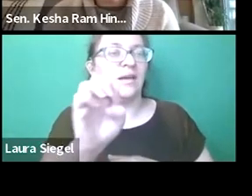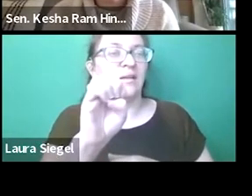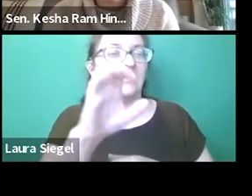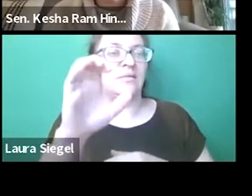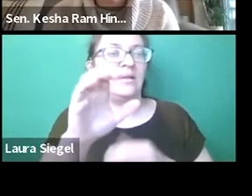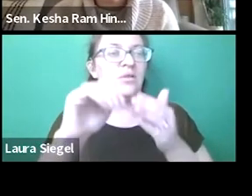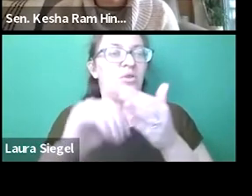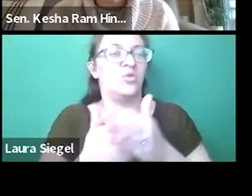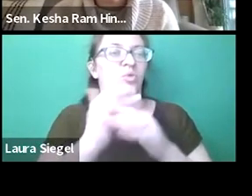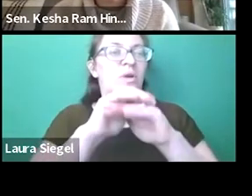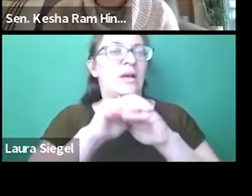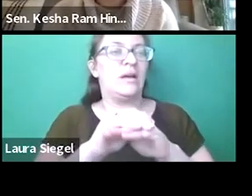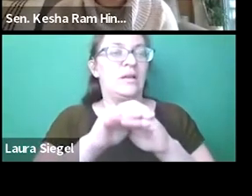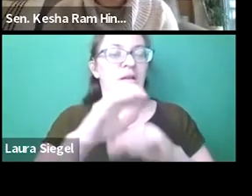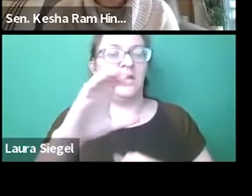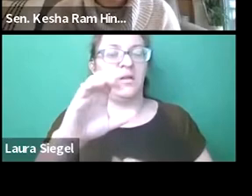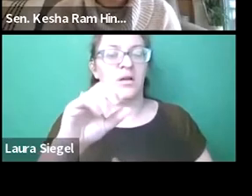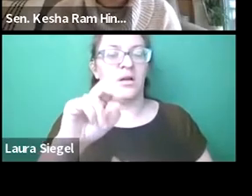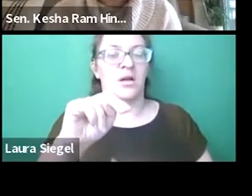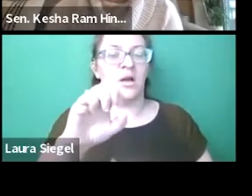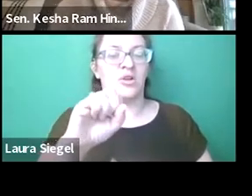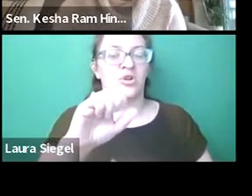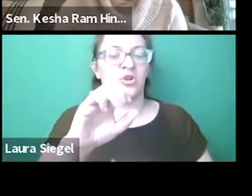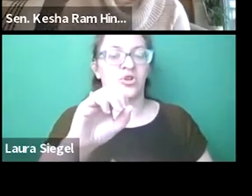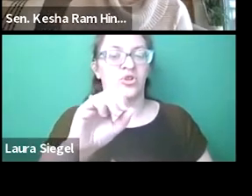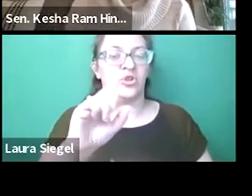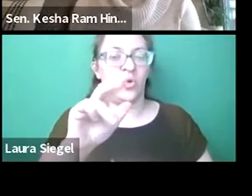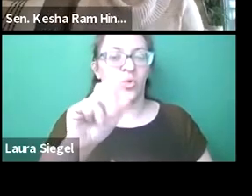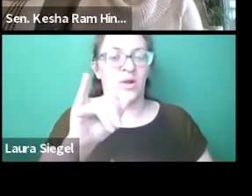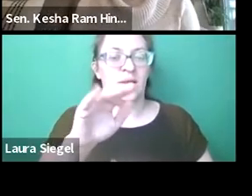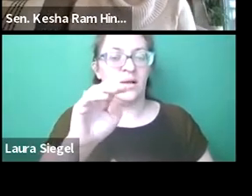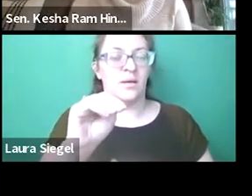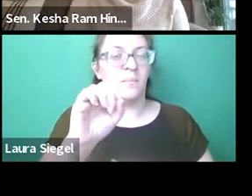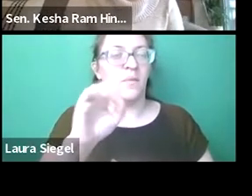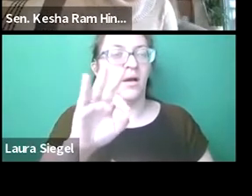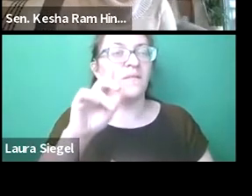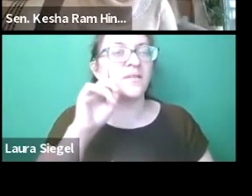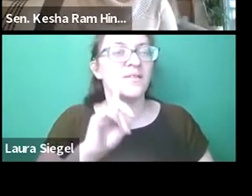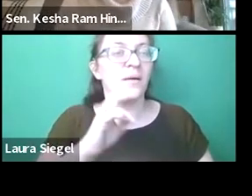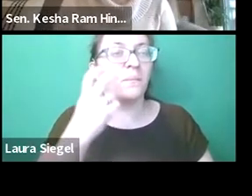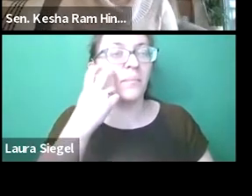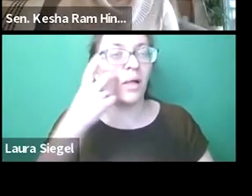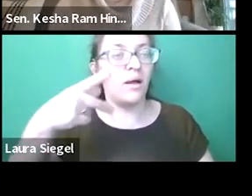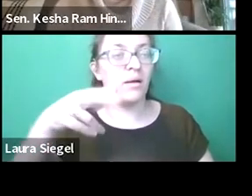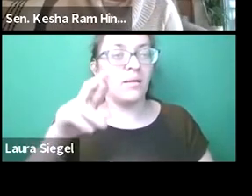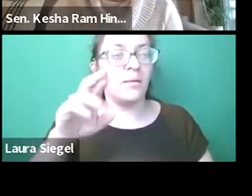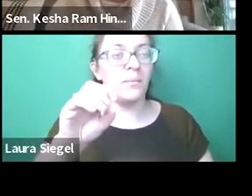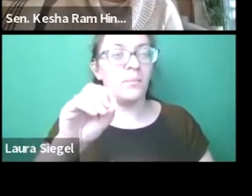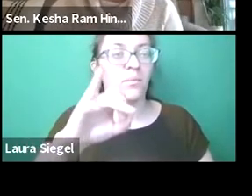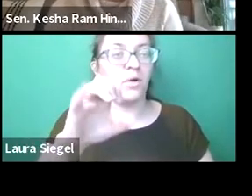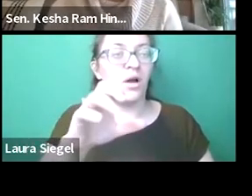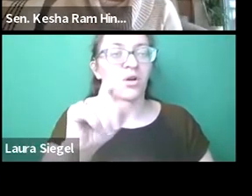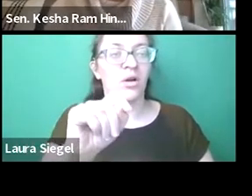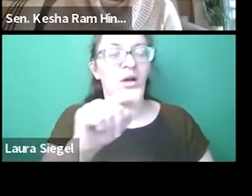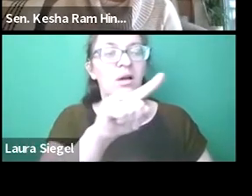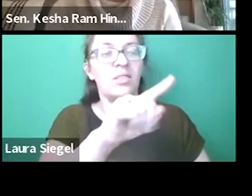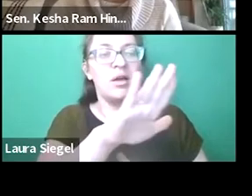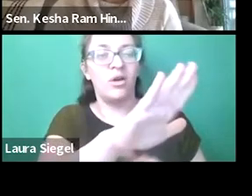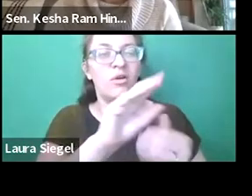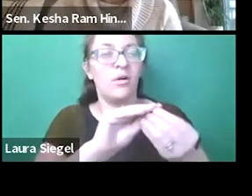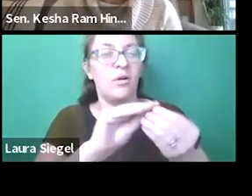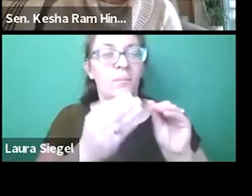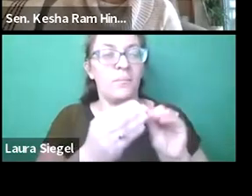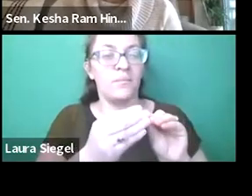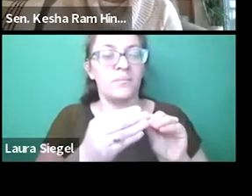Yeah. And then according to the New England consortium of deaf, blind